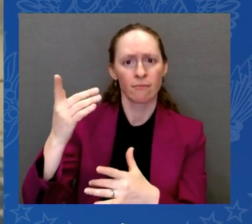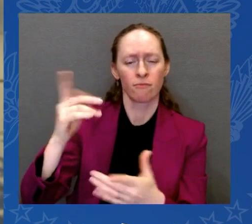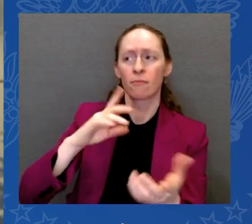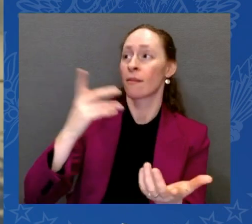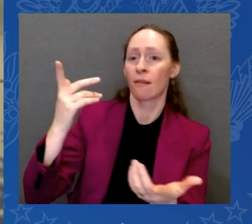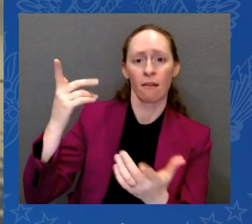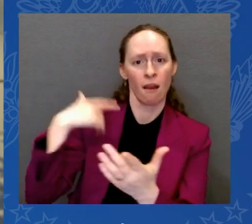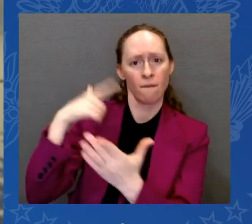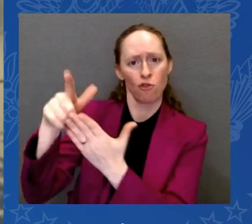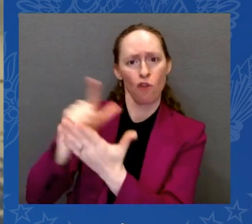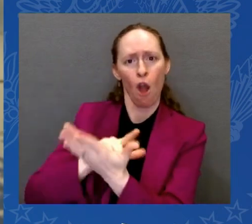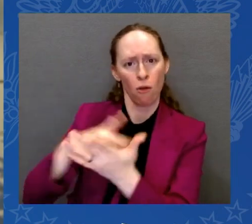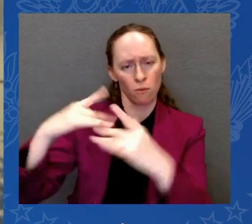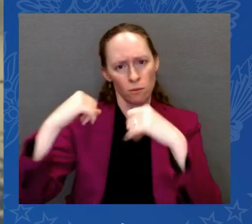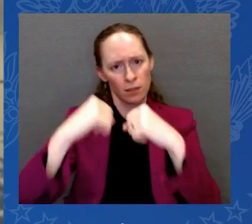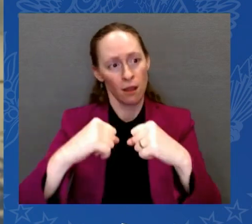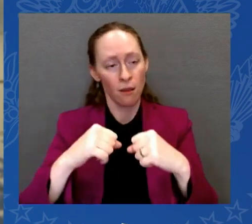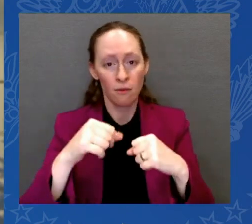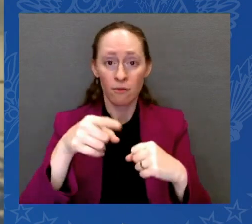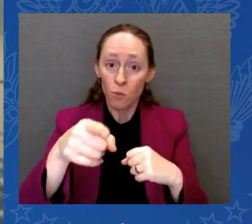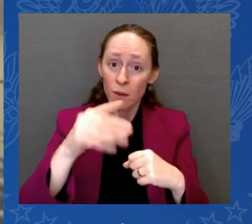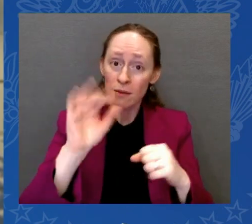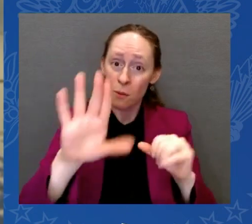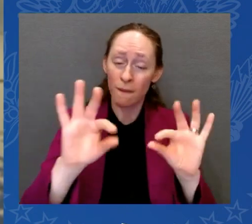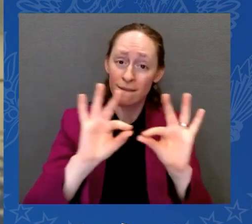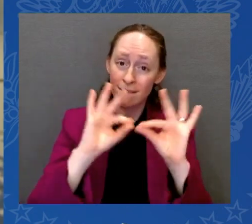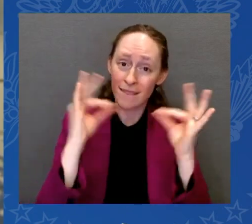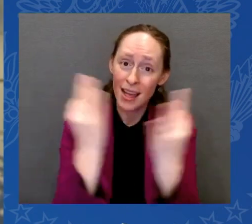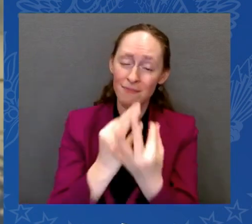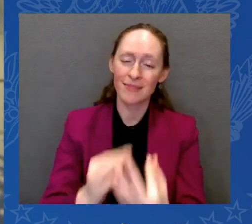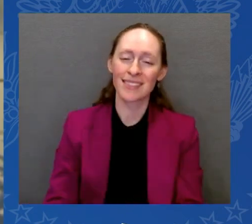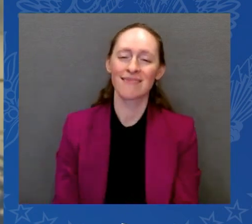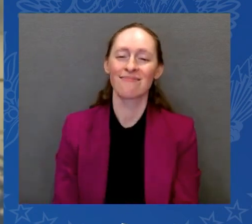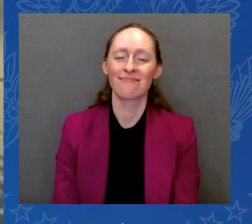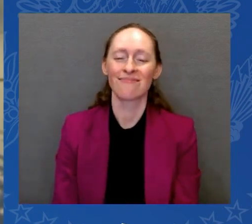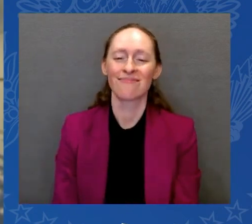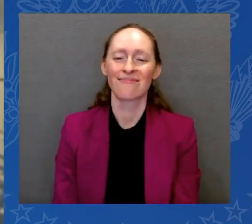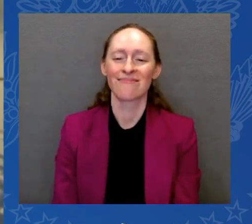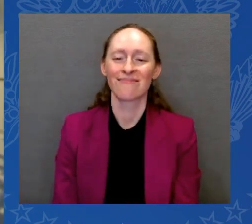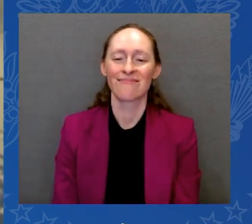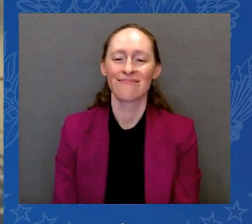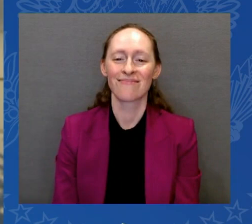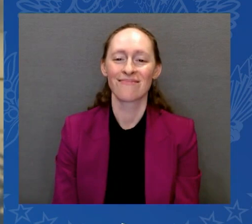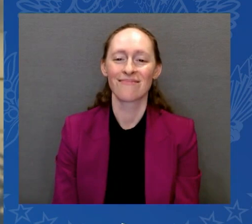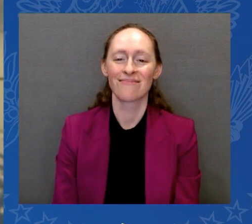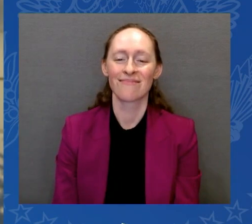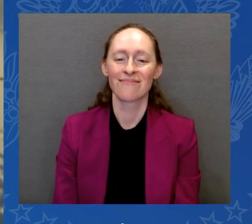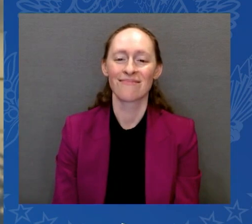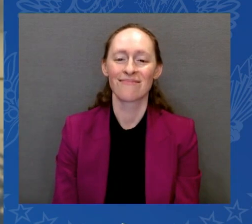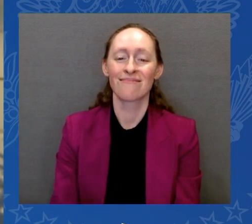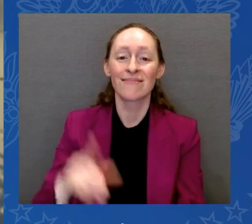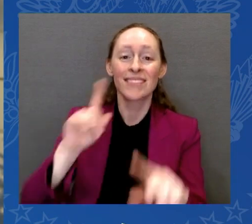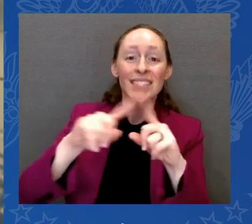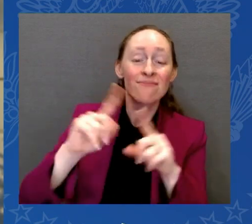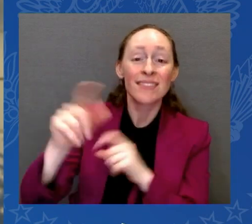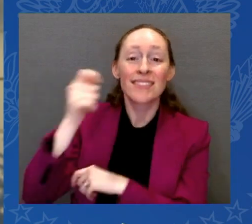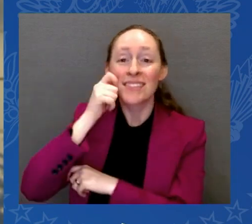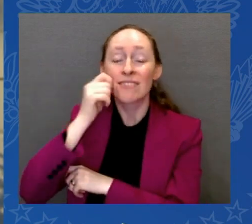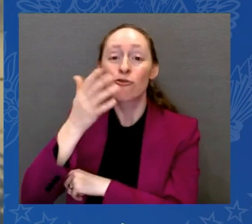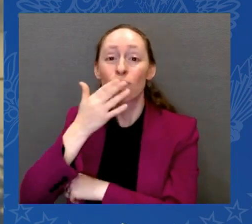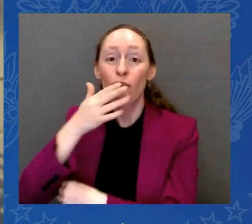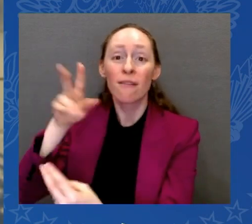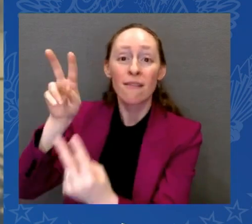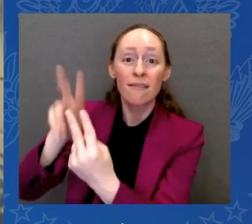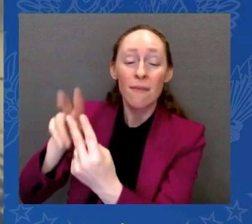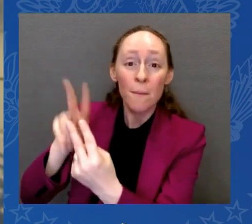denied interracial couples and same-sex couples from these protections. We failed — we failed to treat